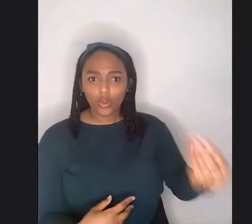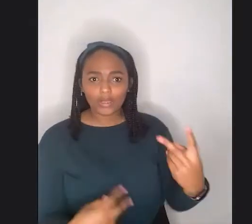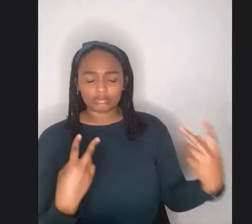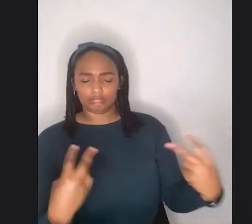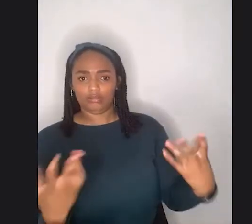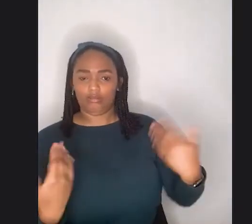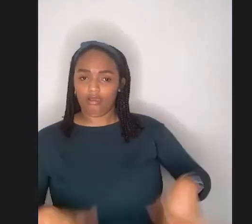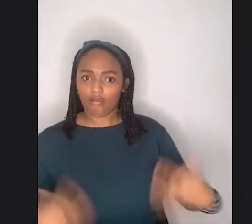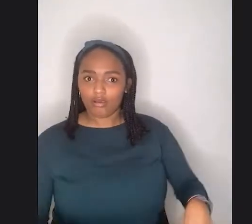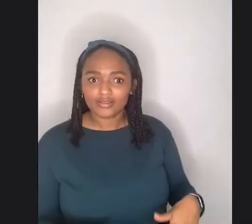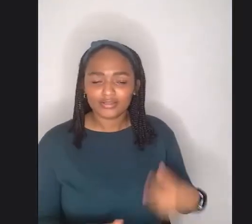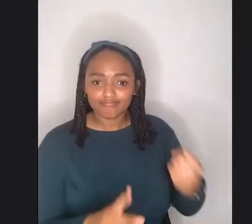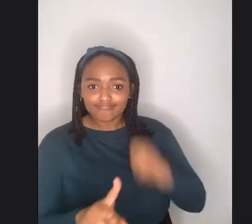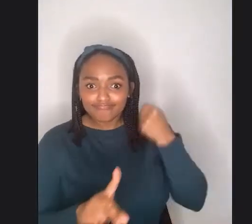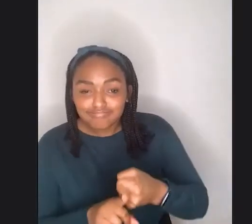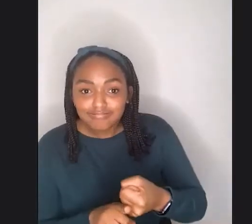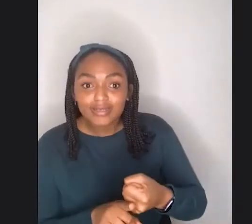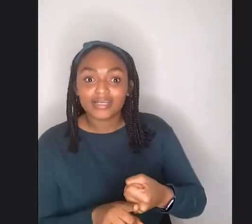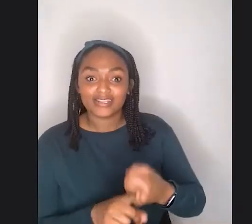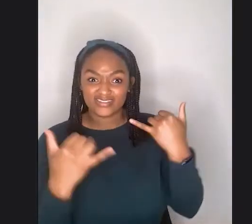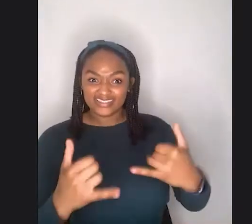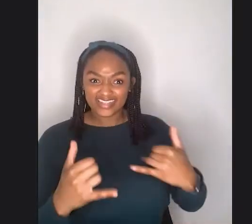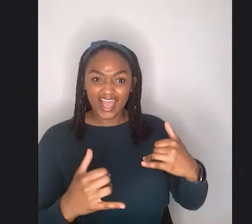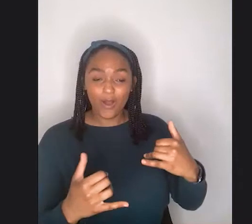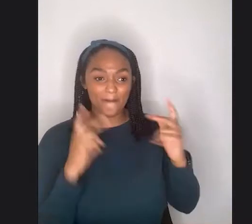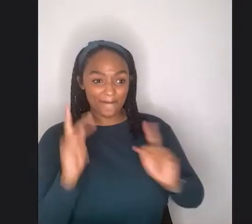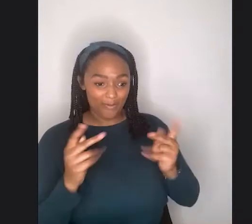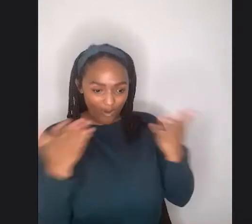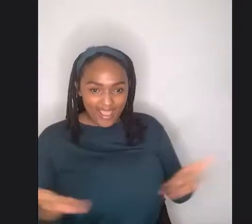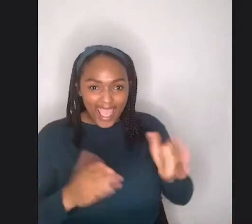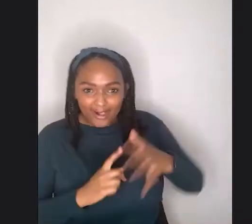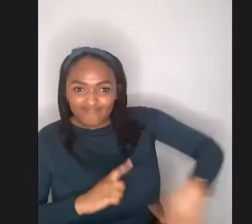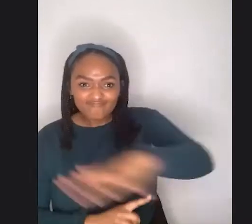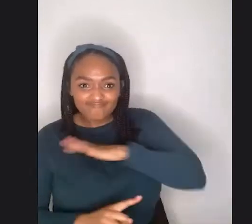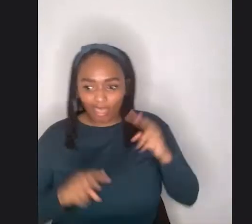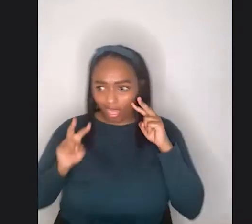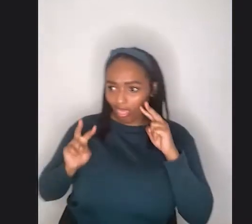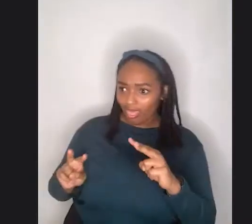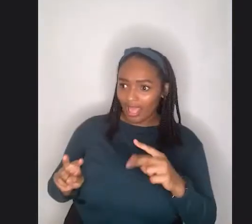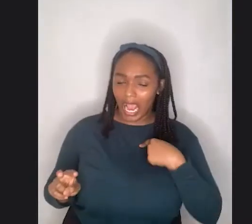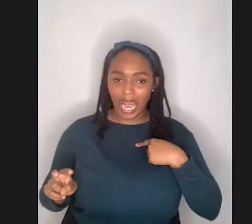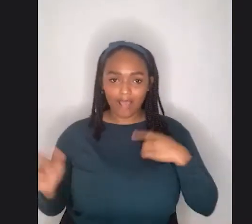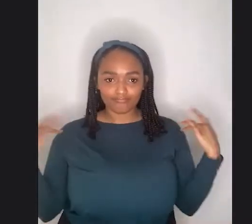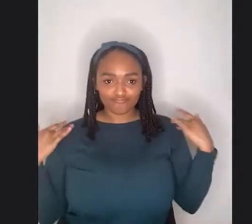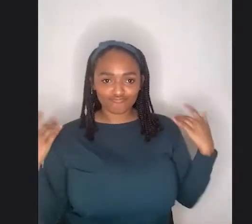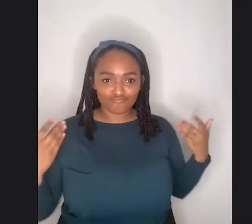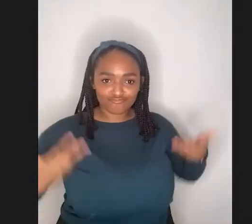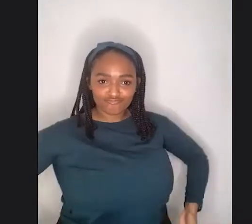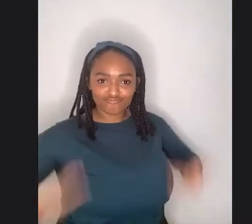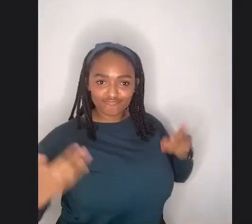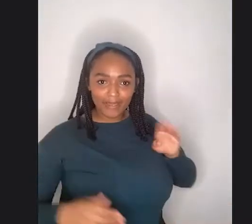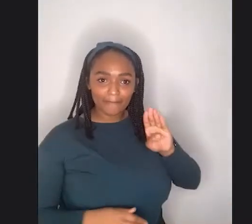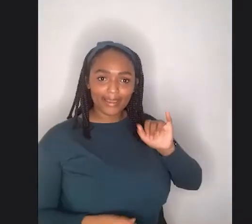to have Singaporean people staring at me while I'm posing in the bikini and, um, you know, to really like